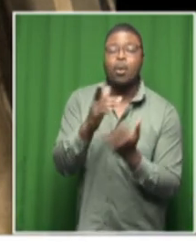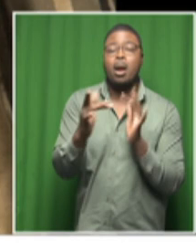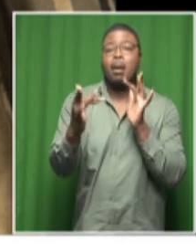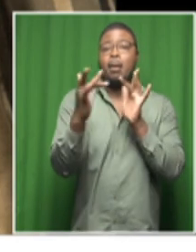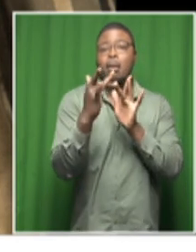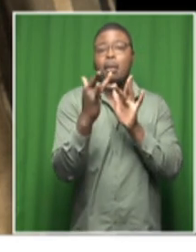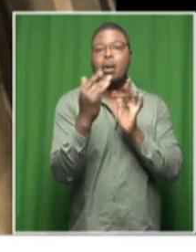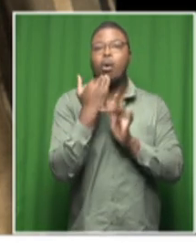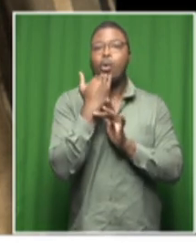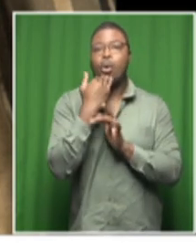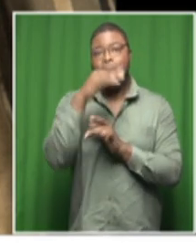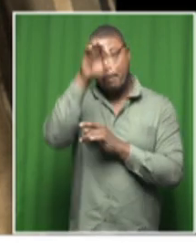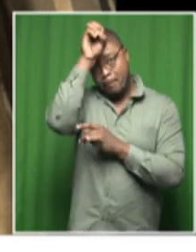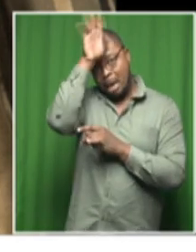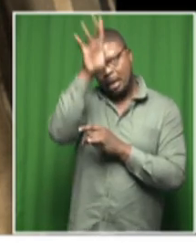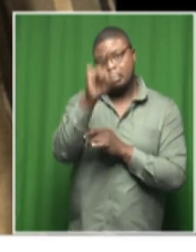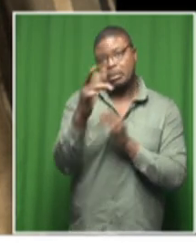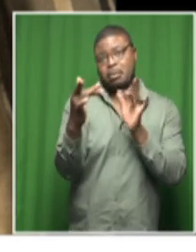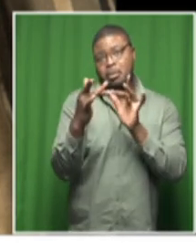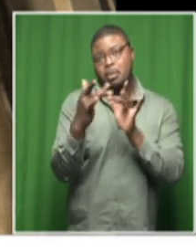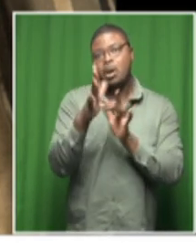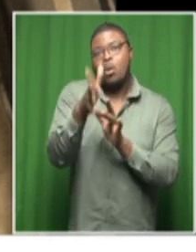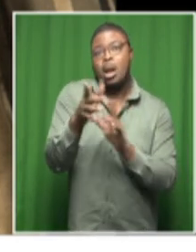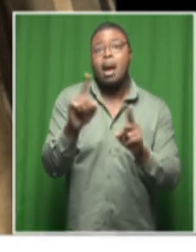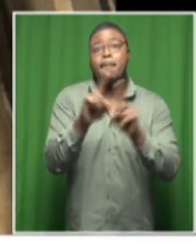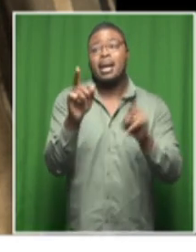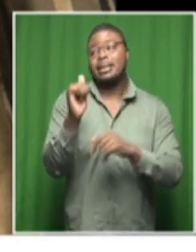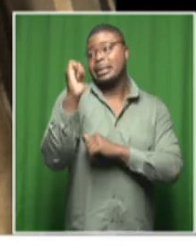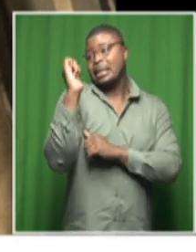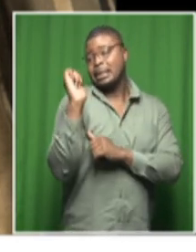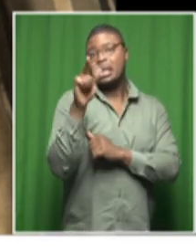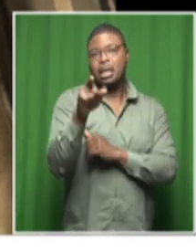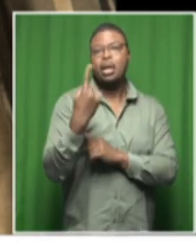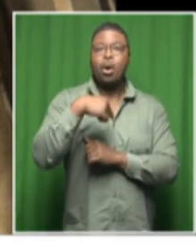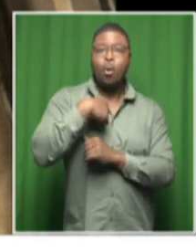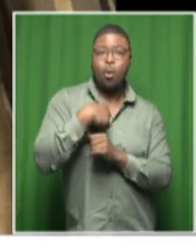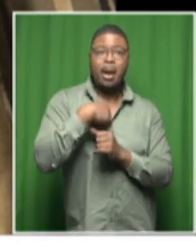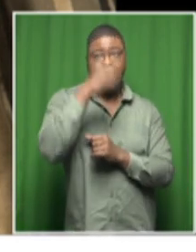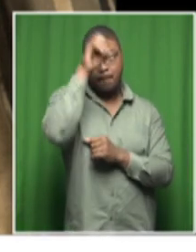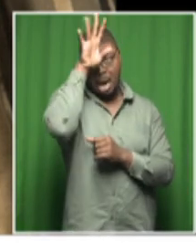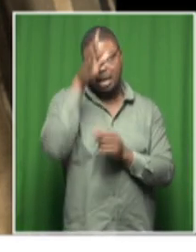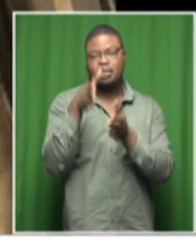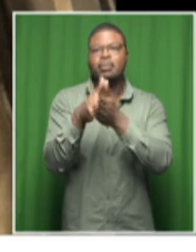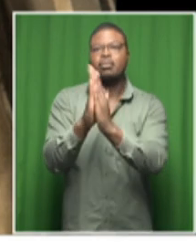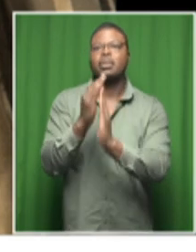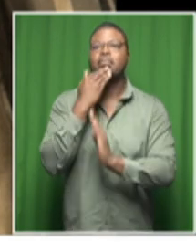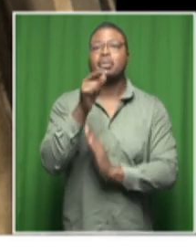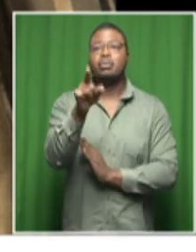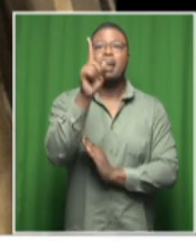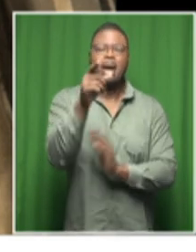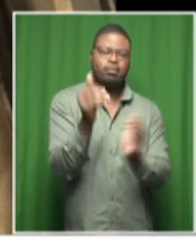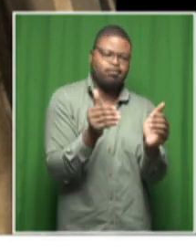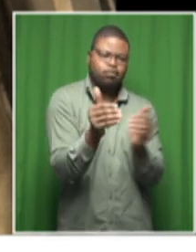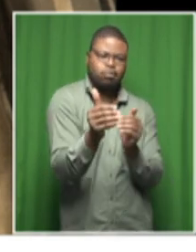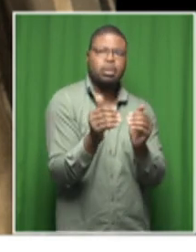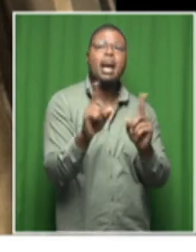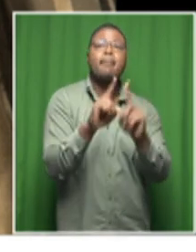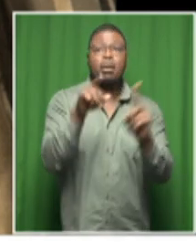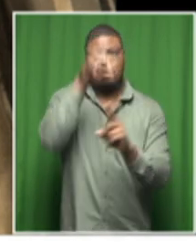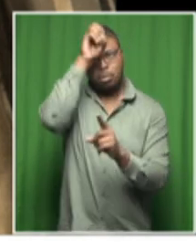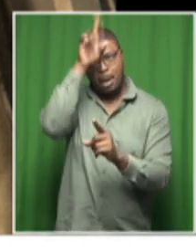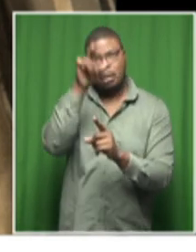thing that we were doing yesterday was for to ask them to to arrange uh all these things and they were cooperating